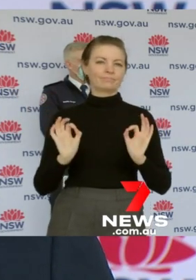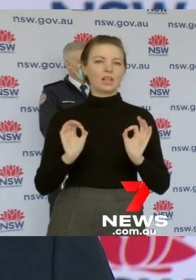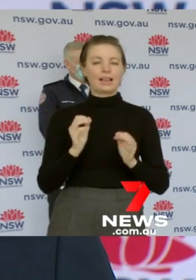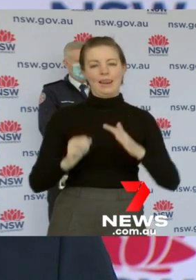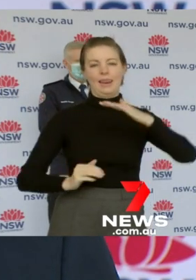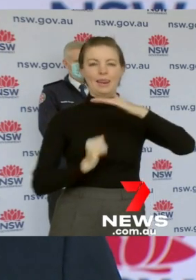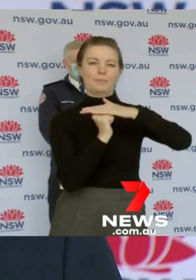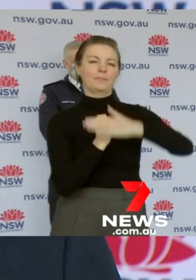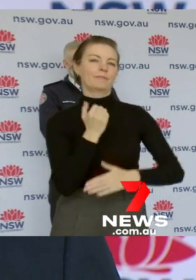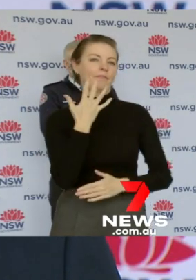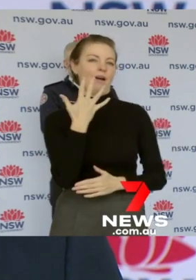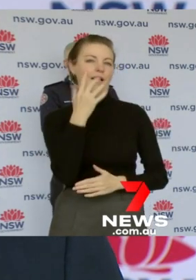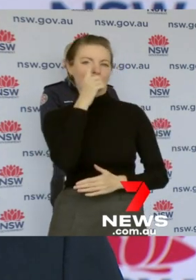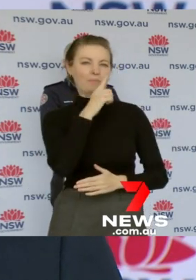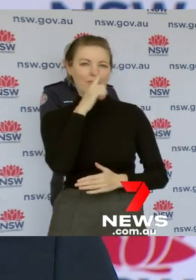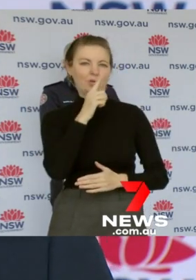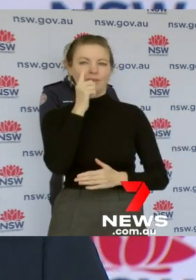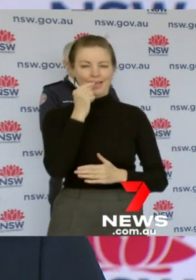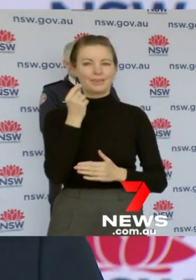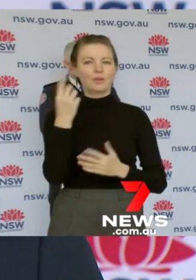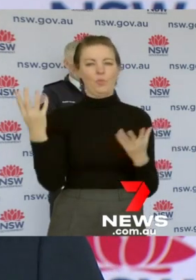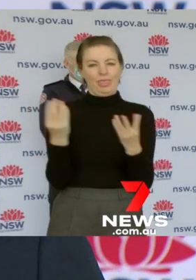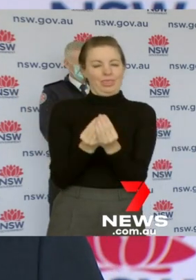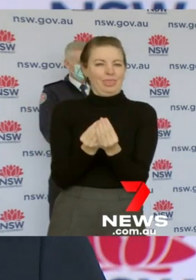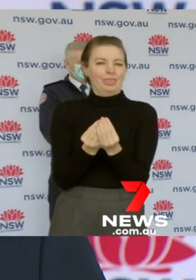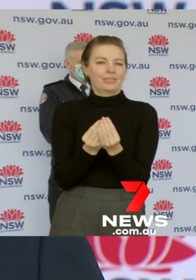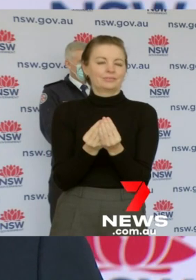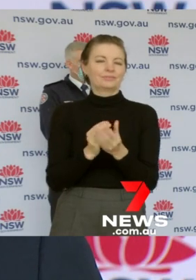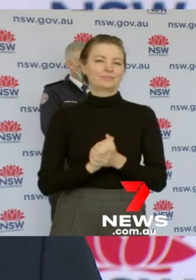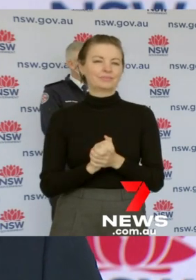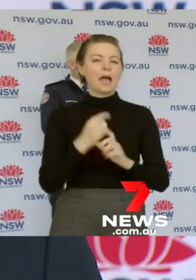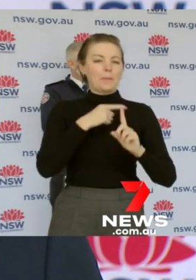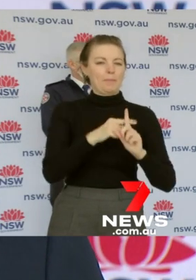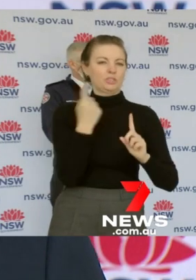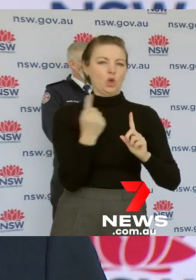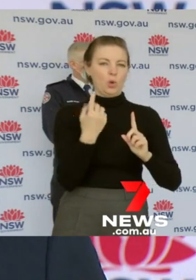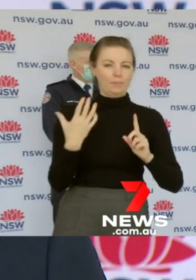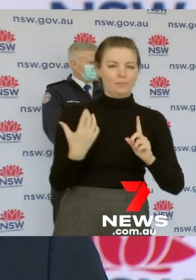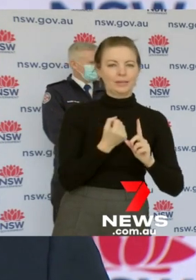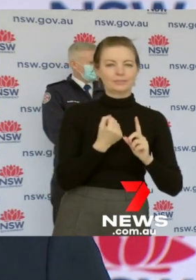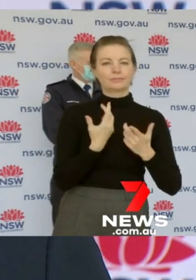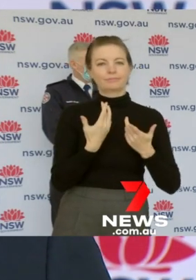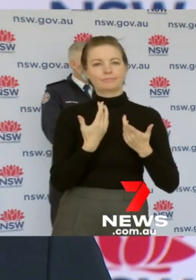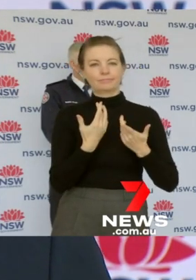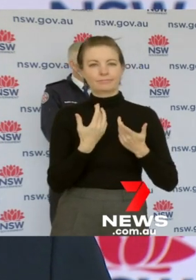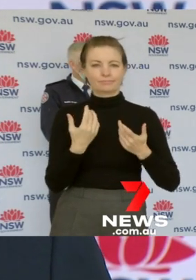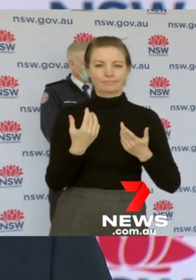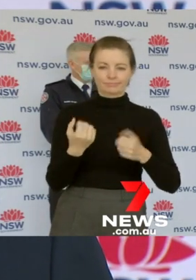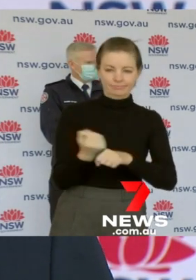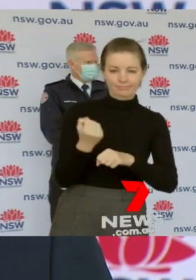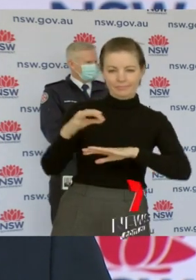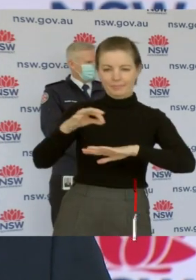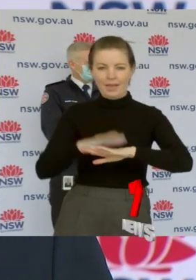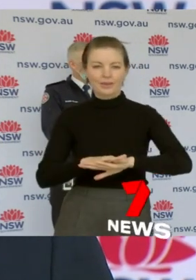allowed in addition to those who obviously will be necessary for the actual service so those officiating and